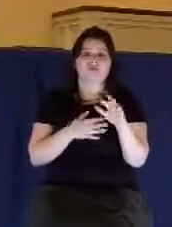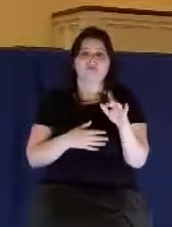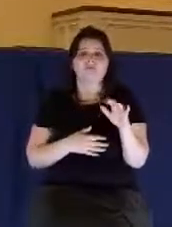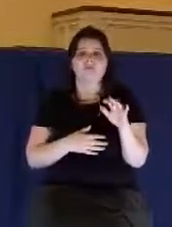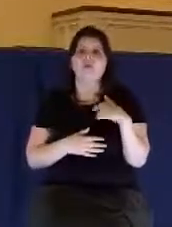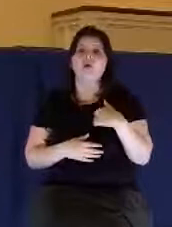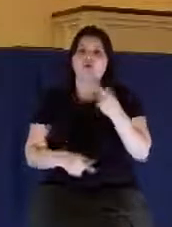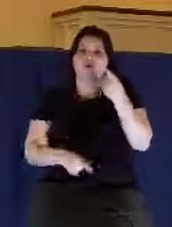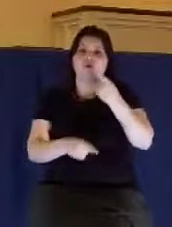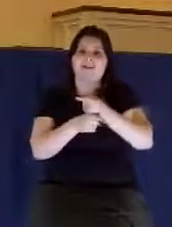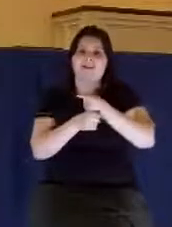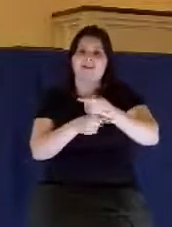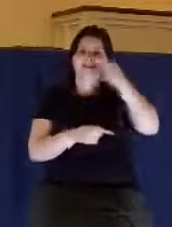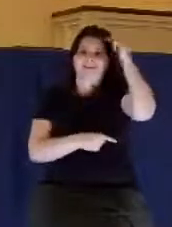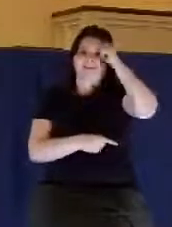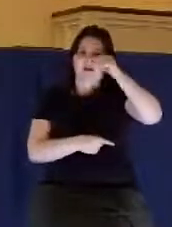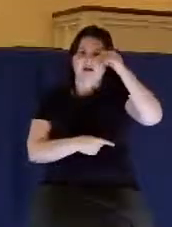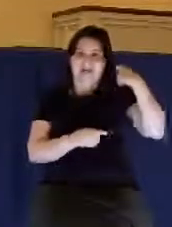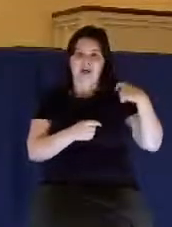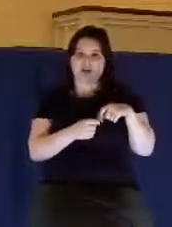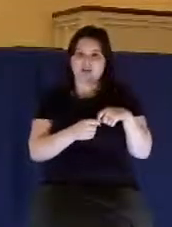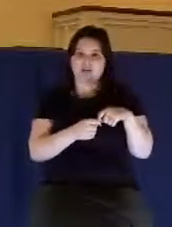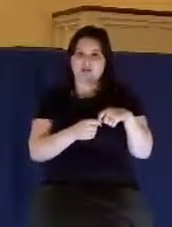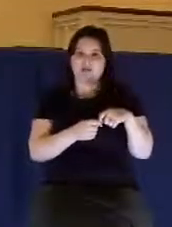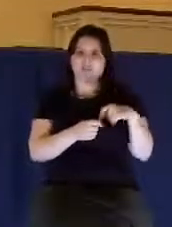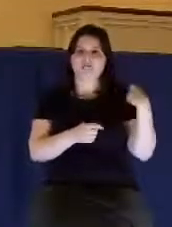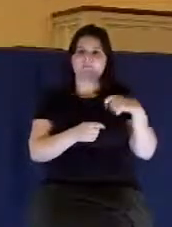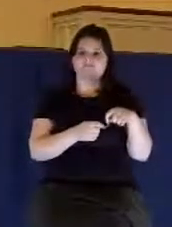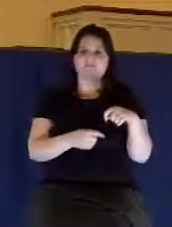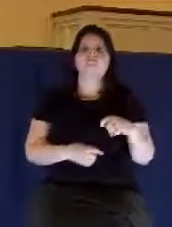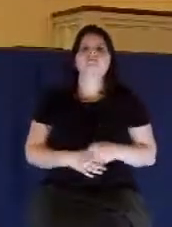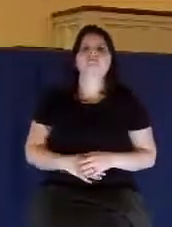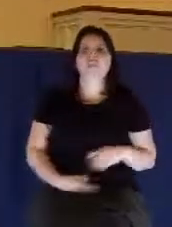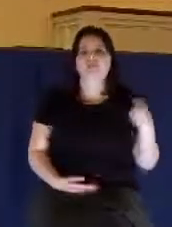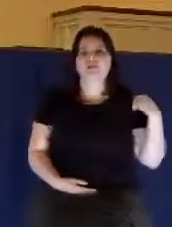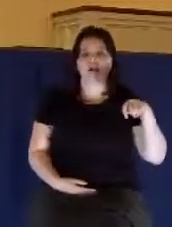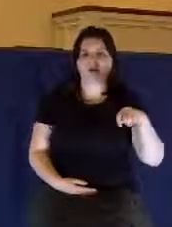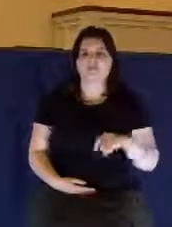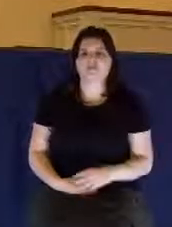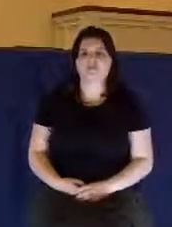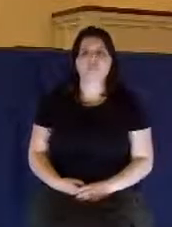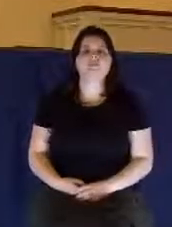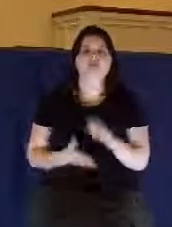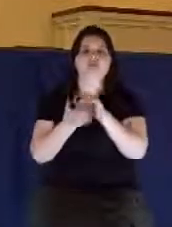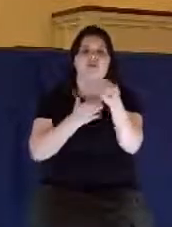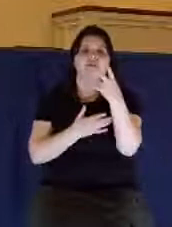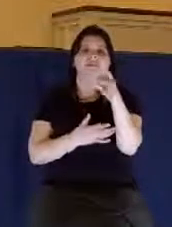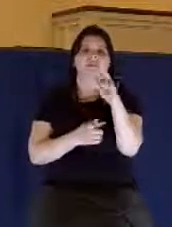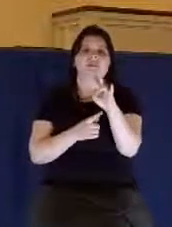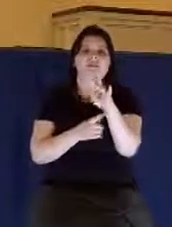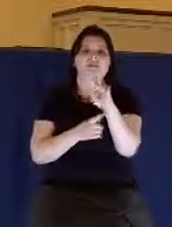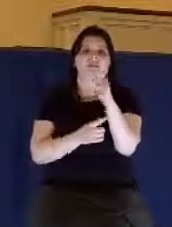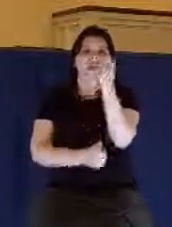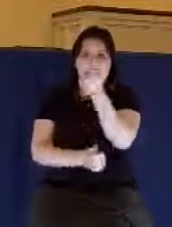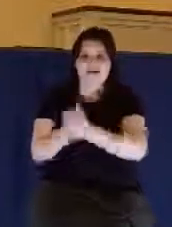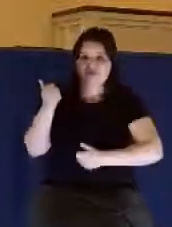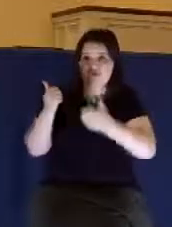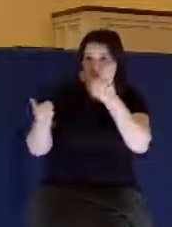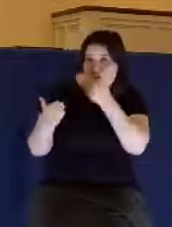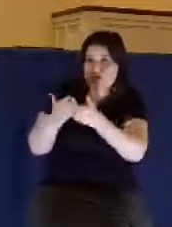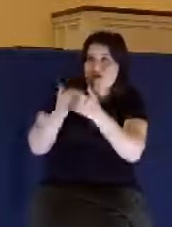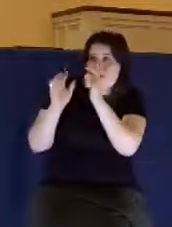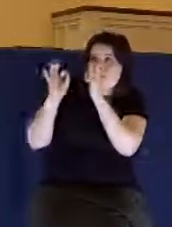Start thinking correctly about God. Look in verse 17. Every good and perfect gift